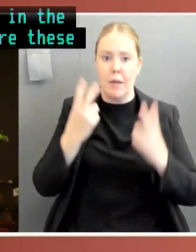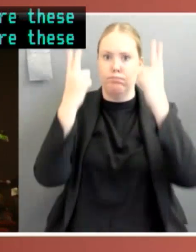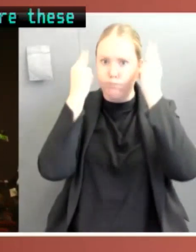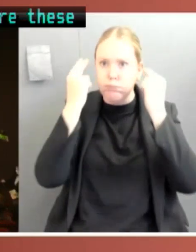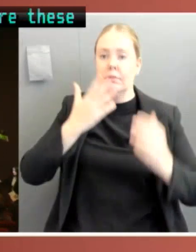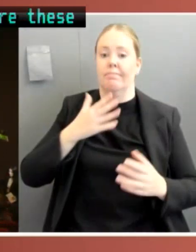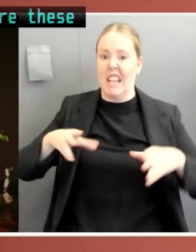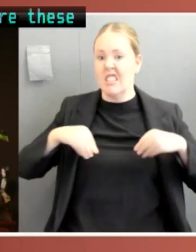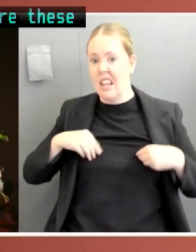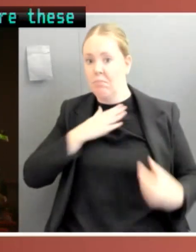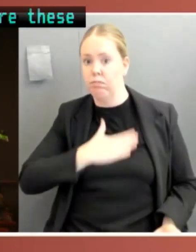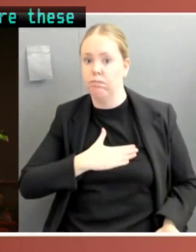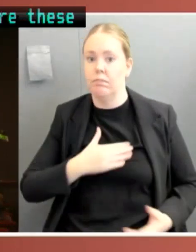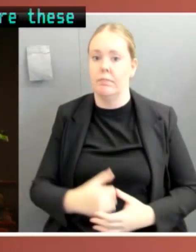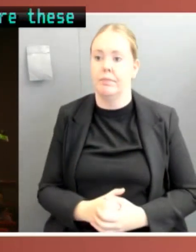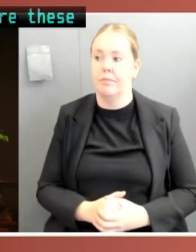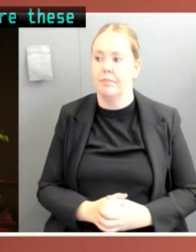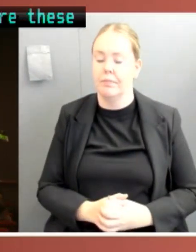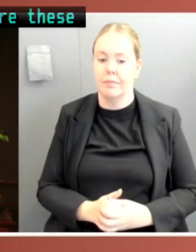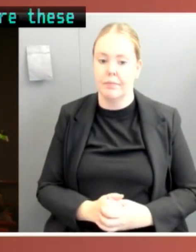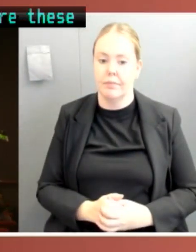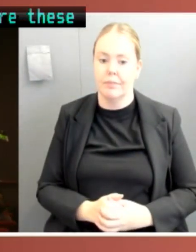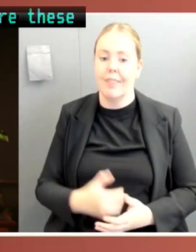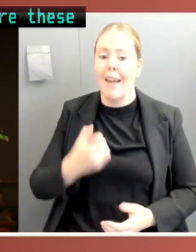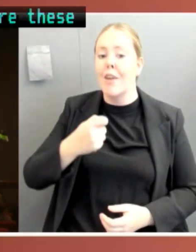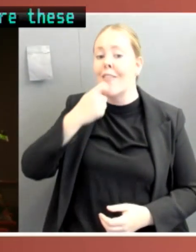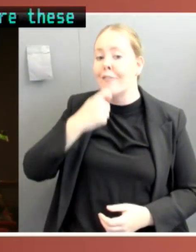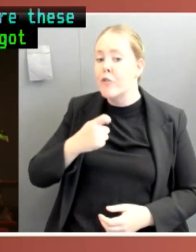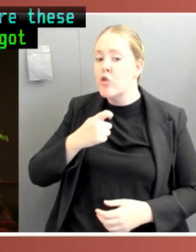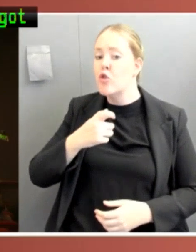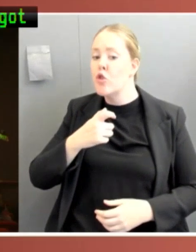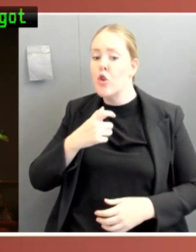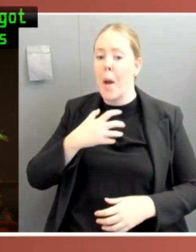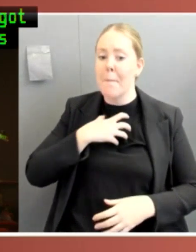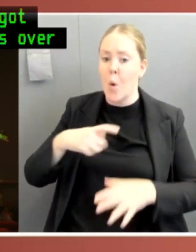Yep, we've got another couple of questions over here. I think we've got time for maybe two more quick questions.